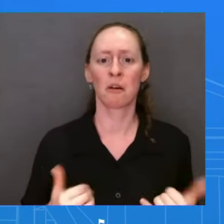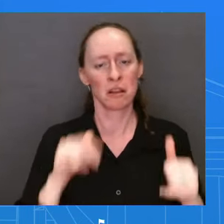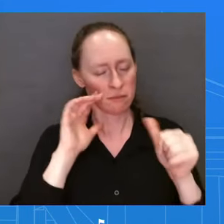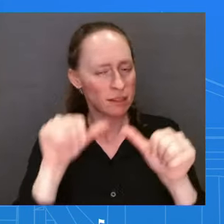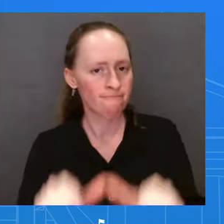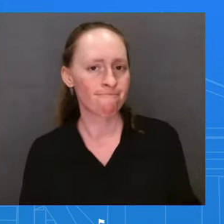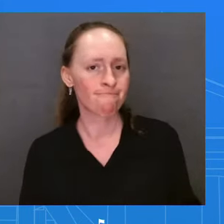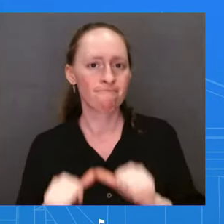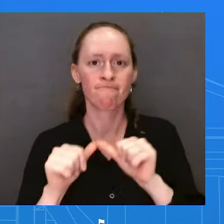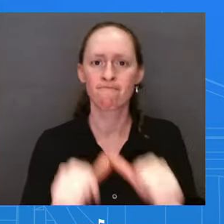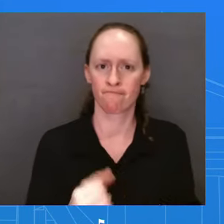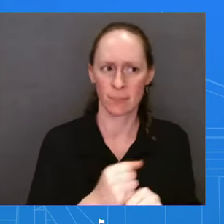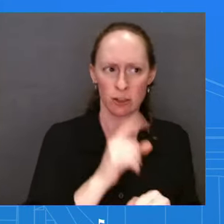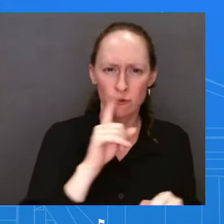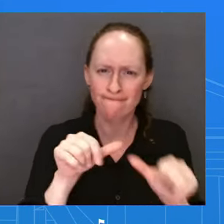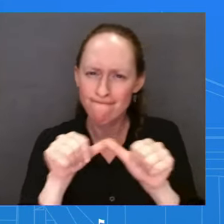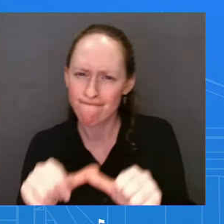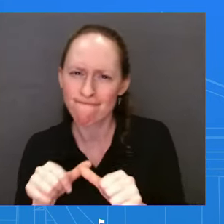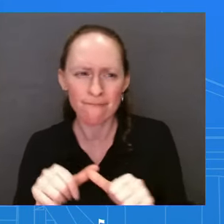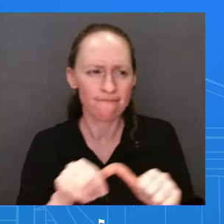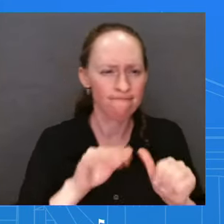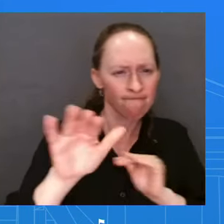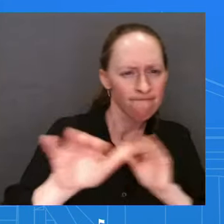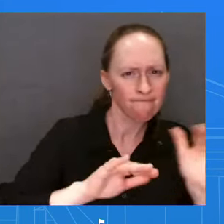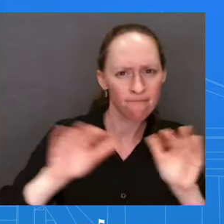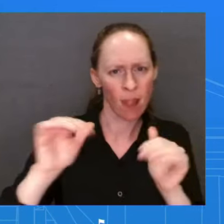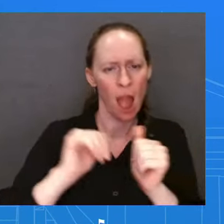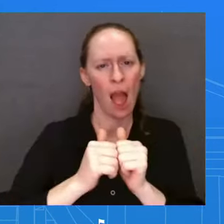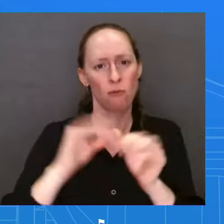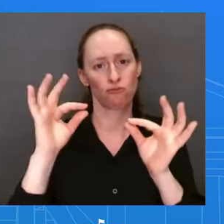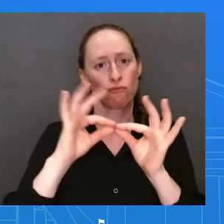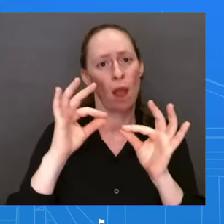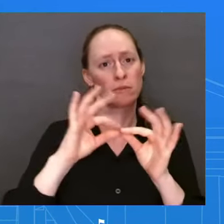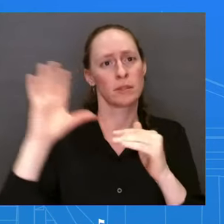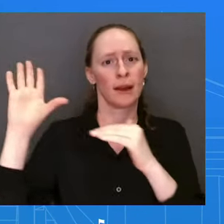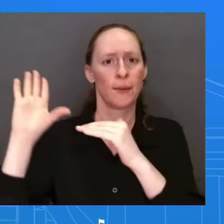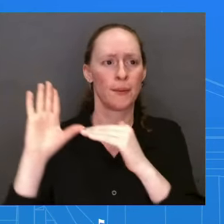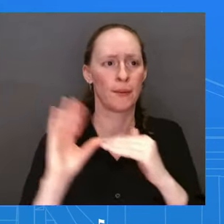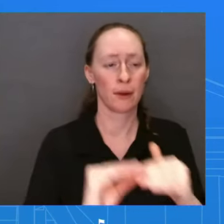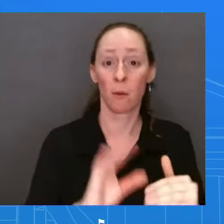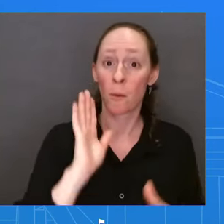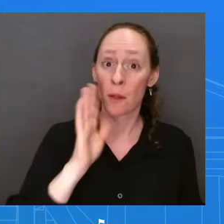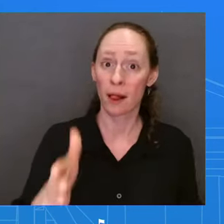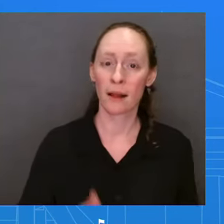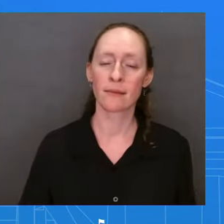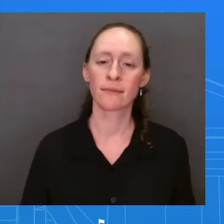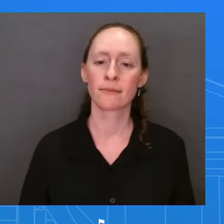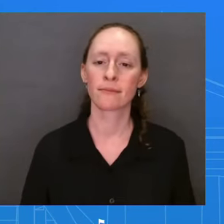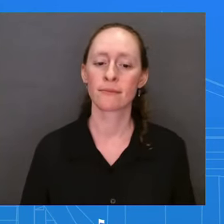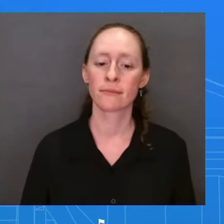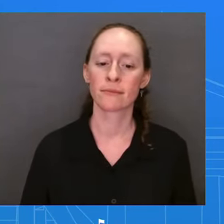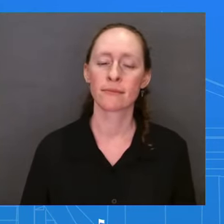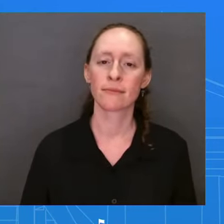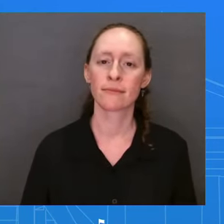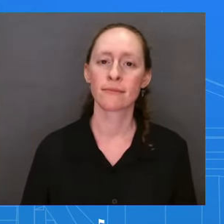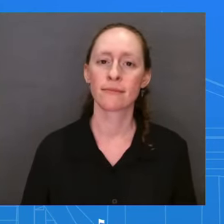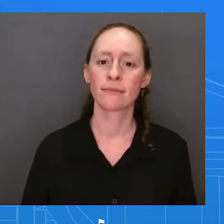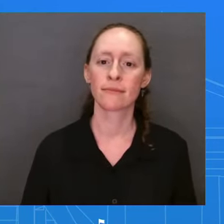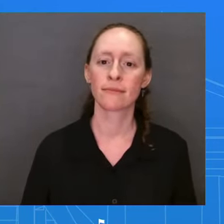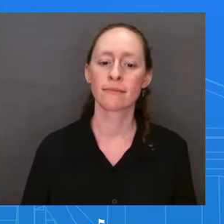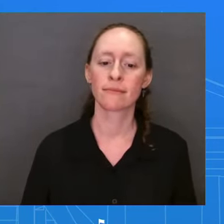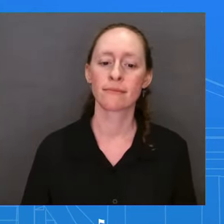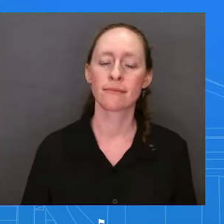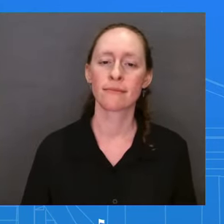for the American people and continue making all that progress. Yeah. Although they're following up on the President's call with President Zelensky,